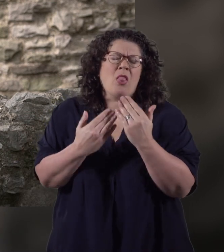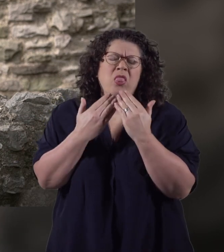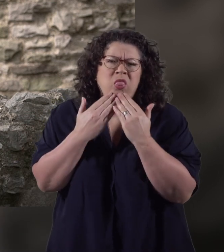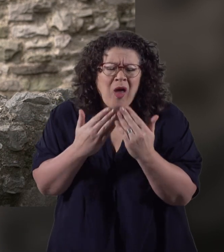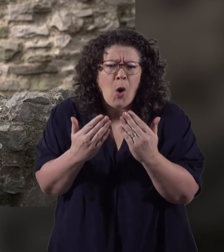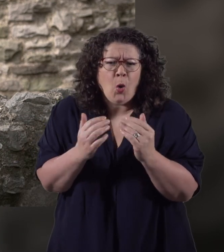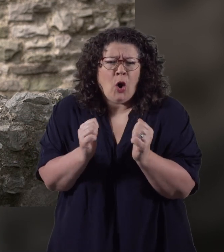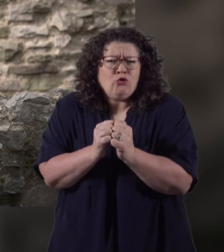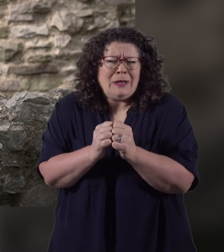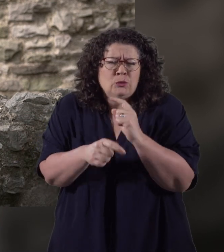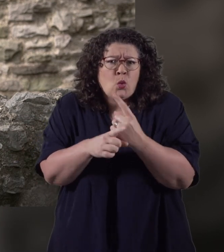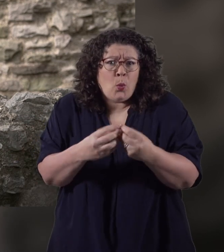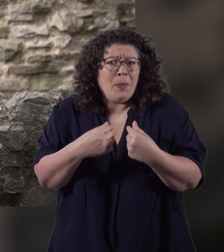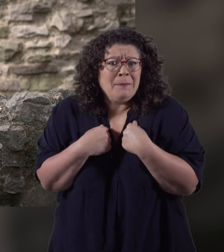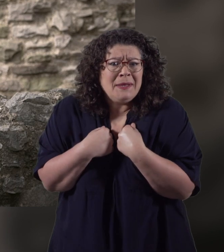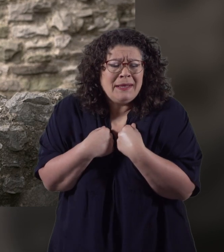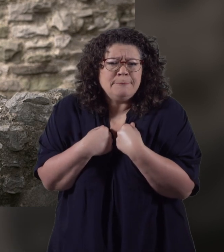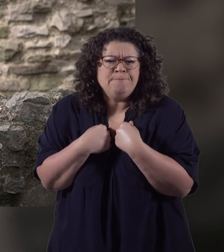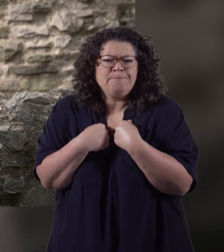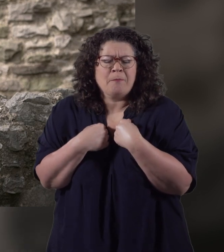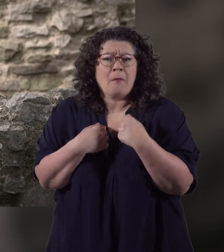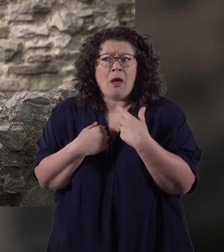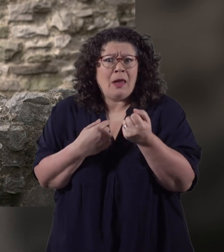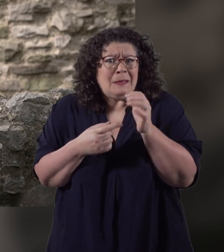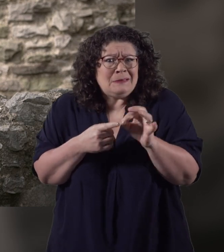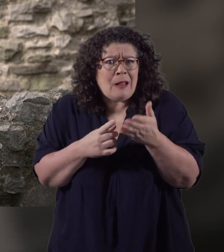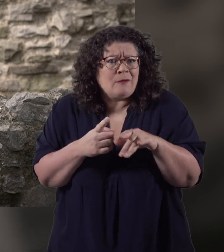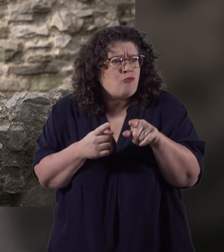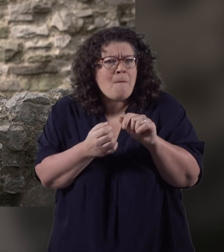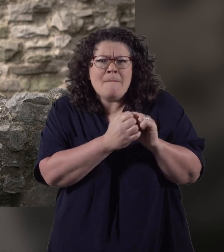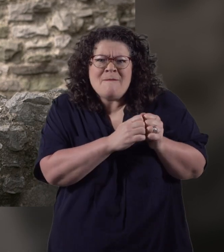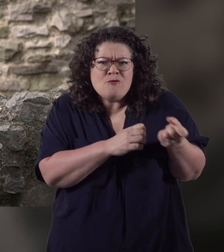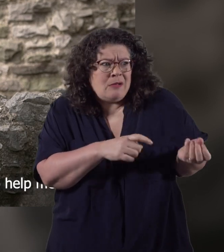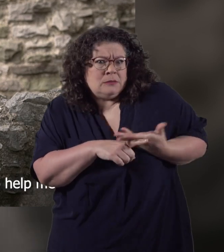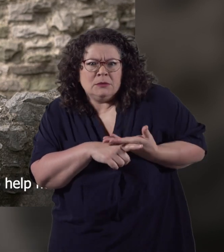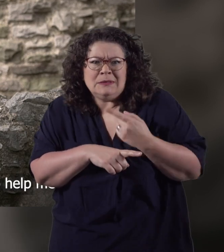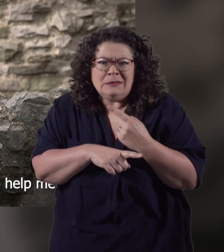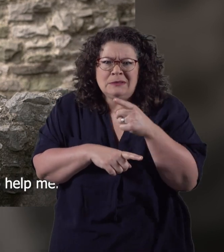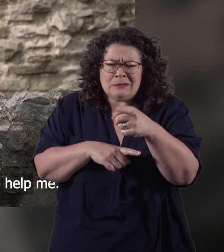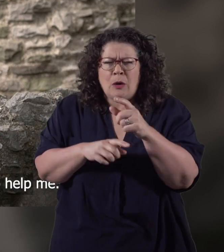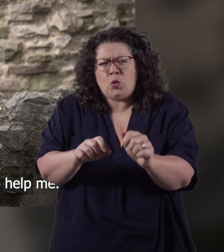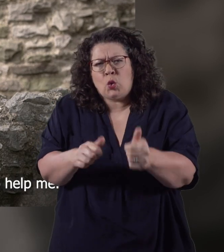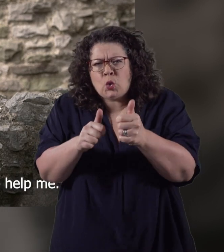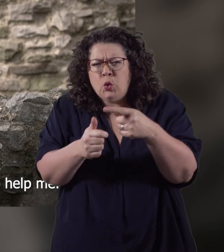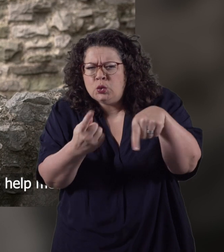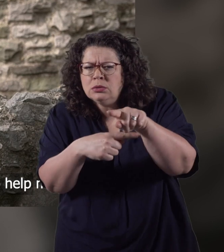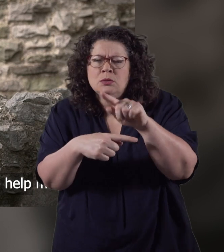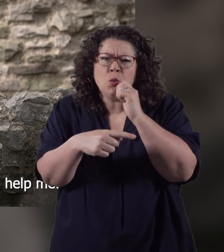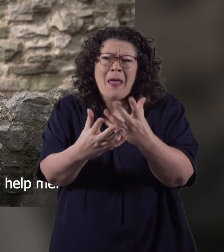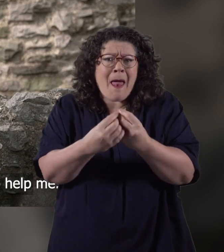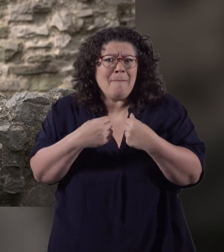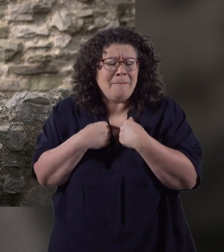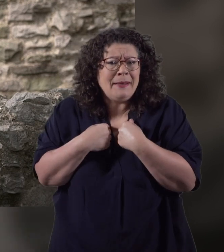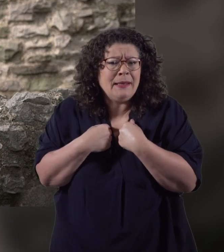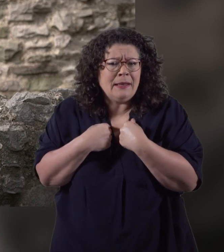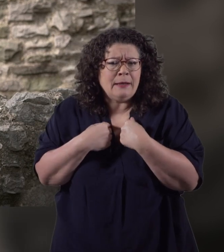Thank you so much for agreeing to speak with me. I got your details from a friend of a friend and they said you were good people who would be able to